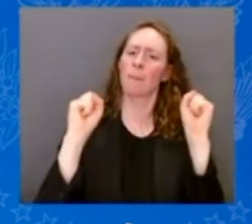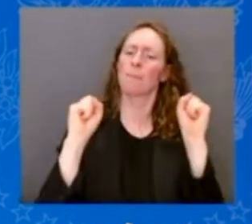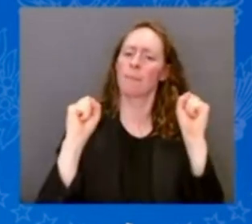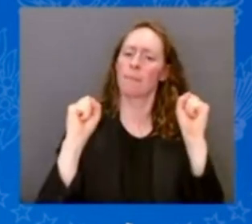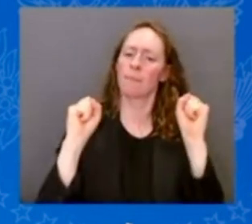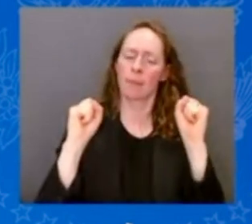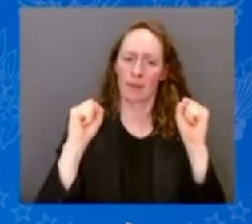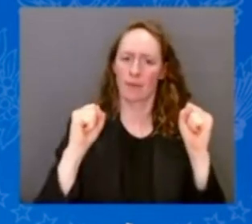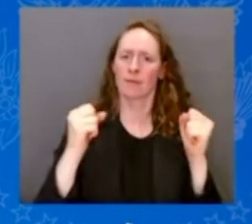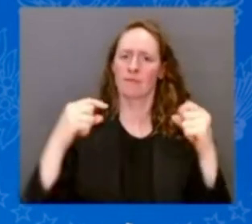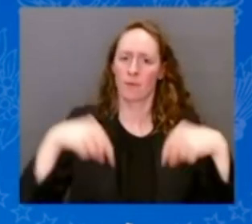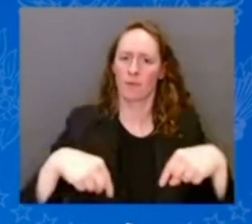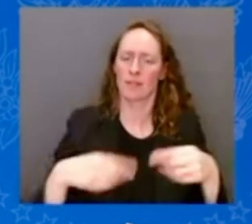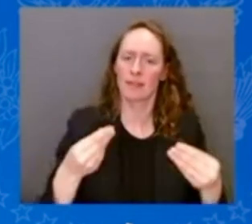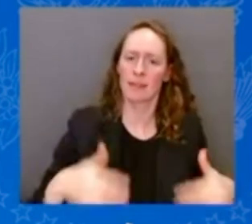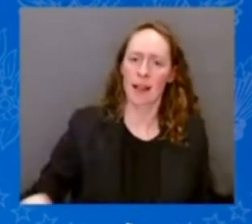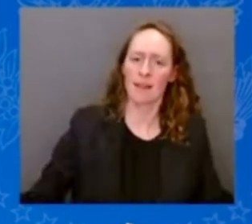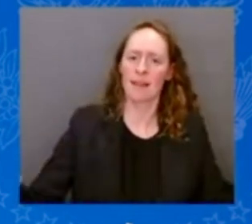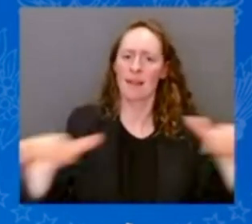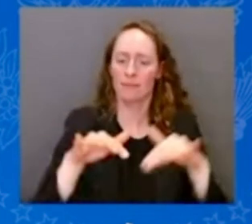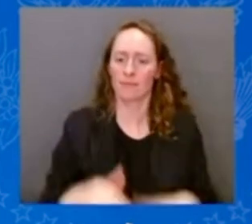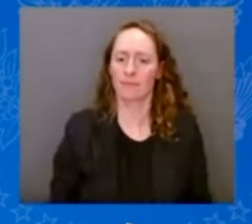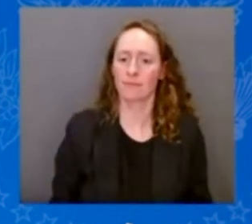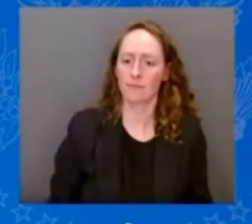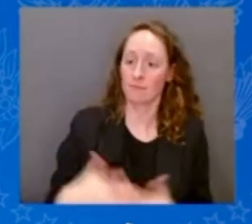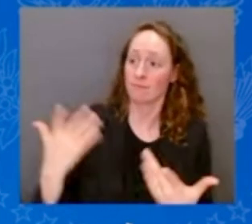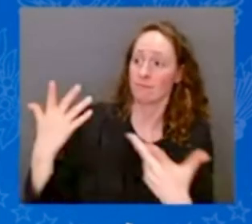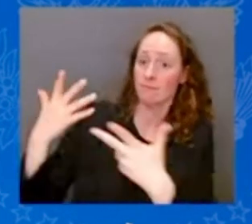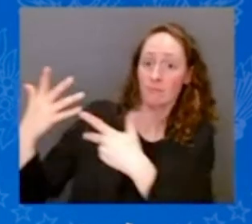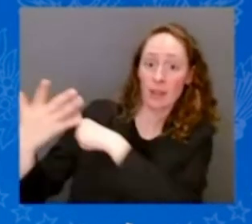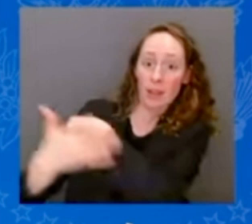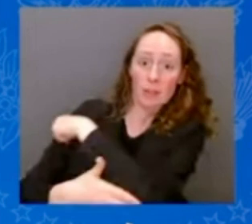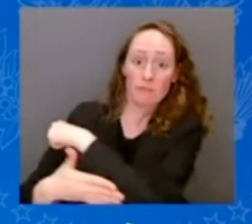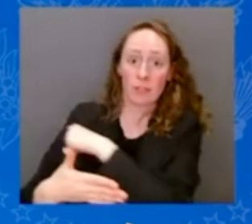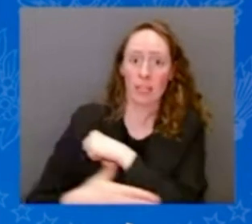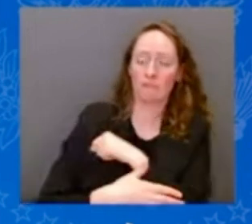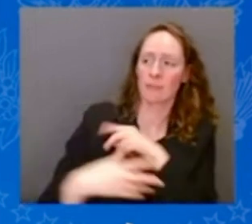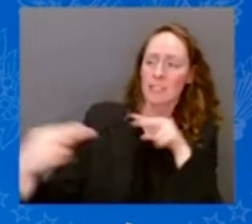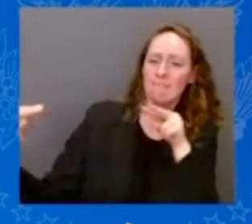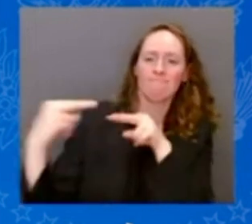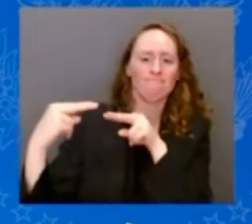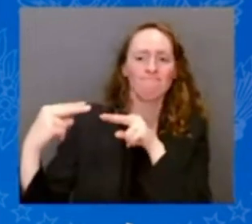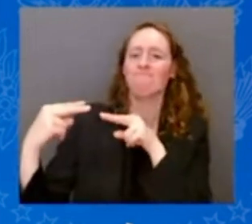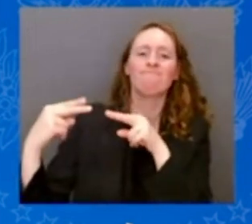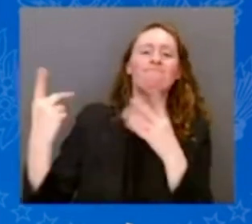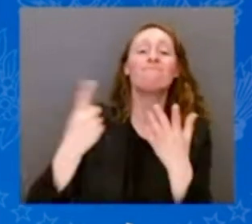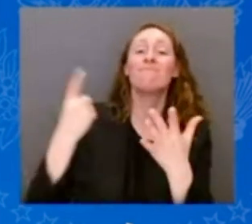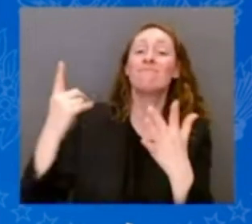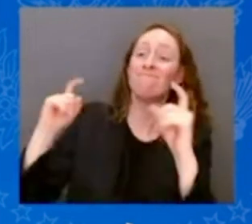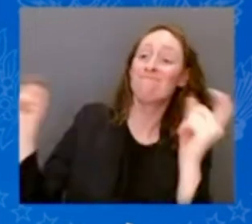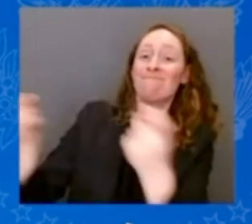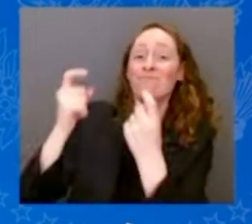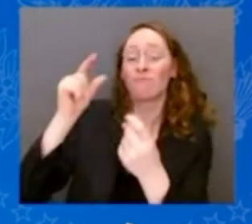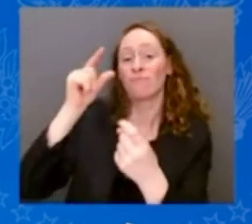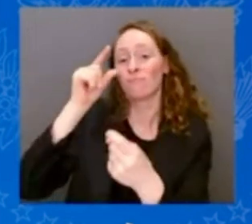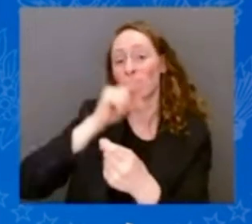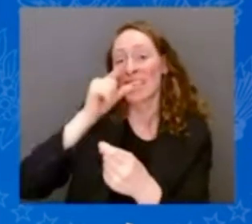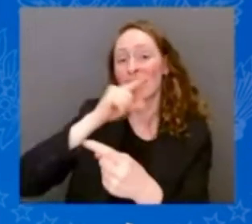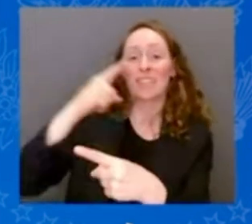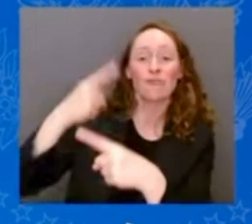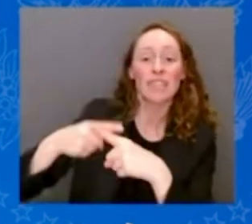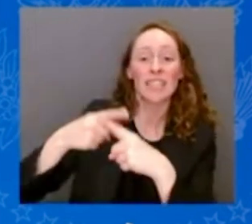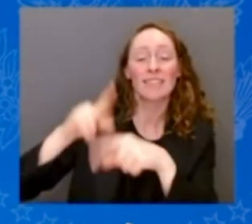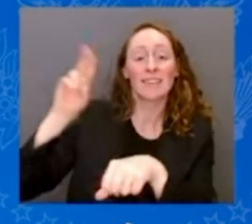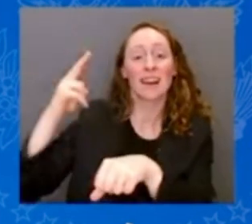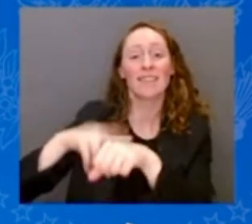proud. So today and every day, Greek independence is a celebration for Americans and Greeks alike. It gives us a